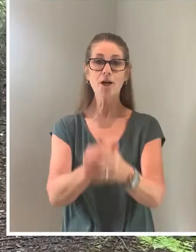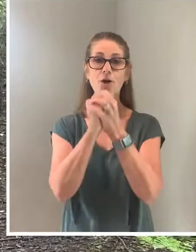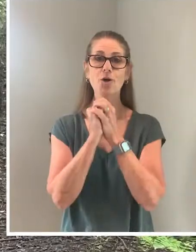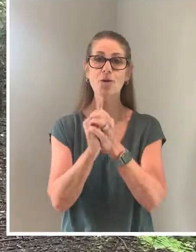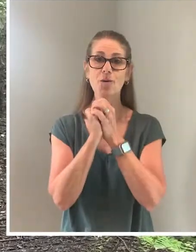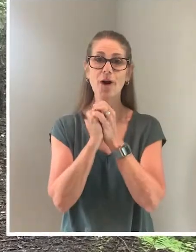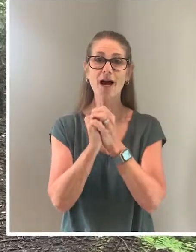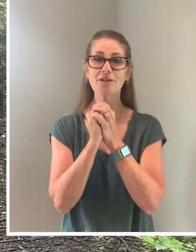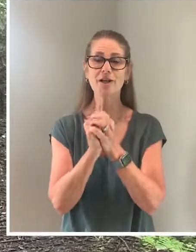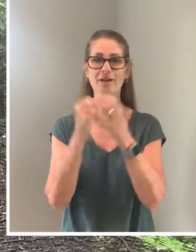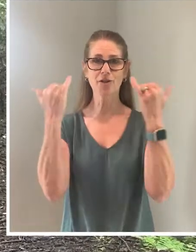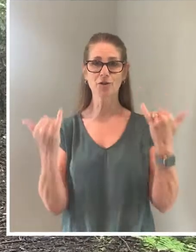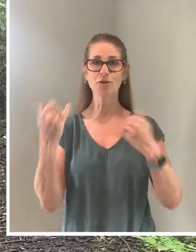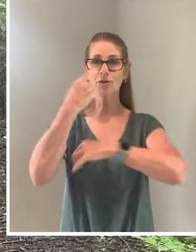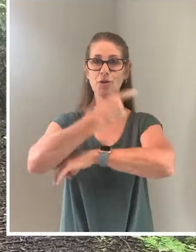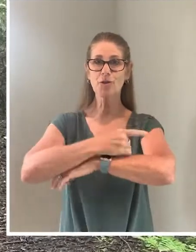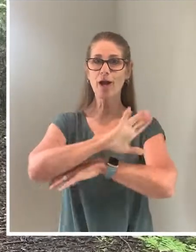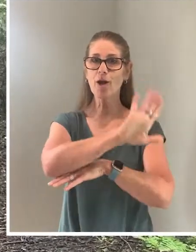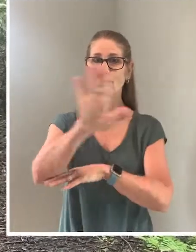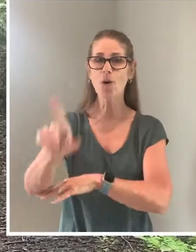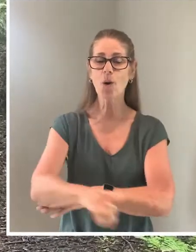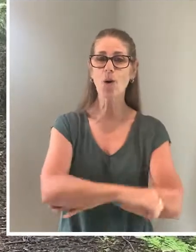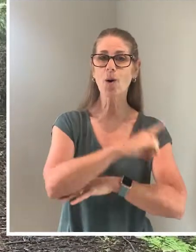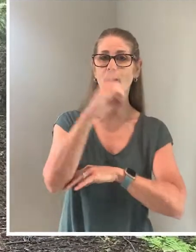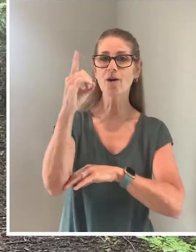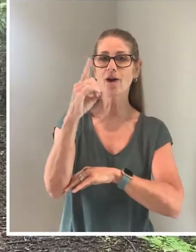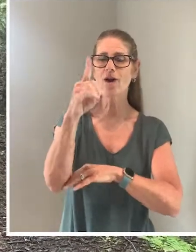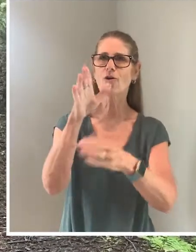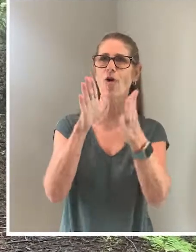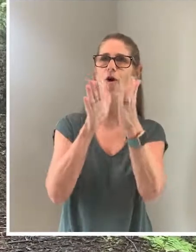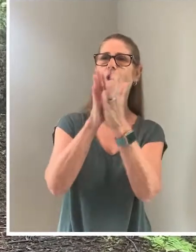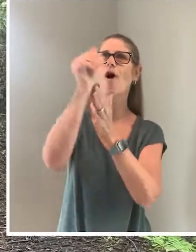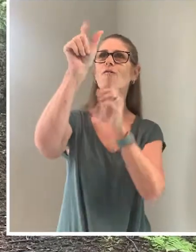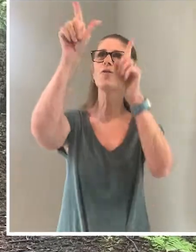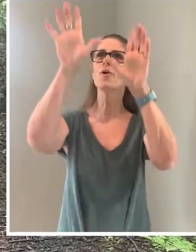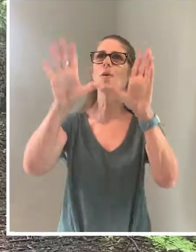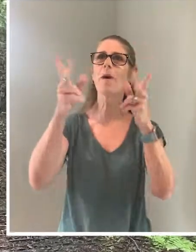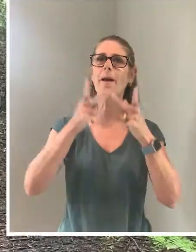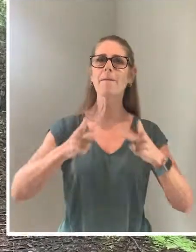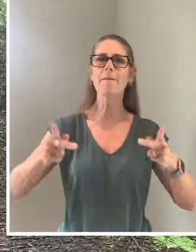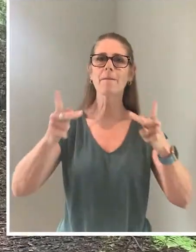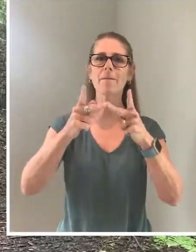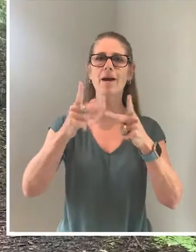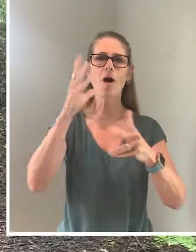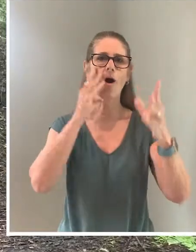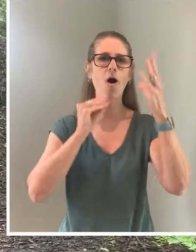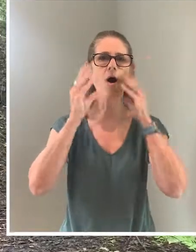Congratulations! Today is your day. You're off to great places. You're off and away.